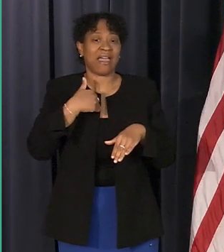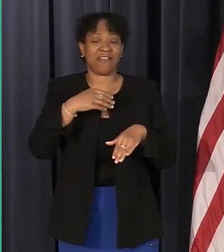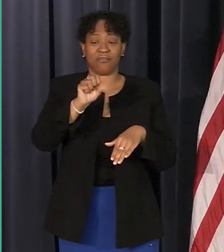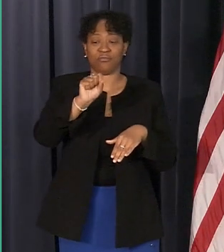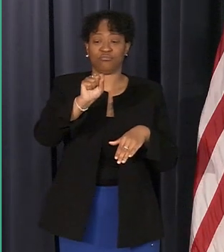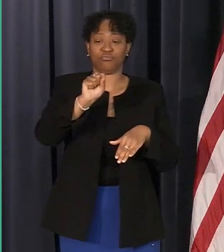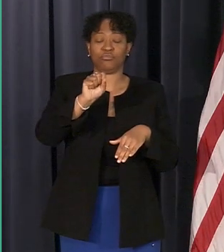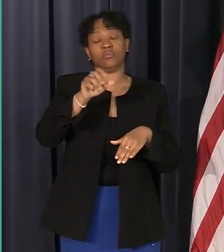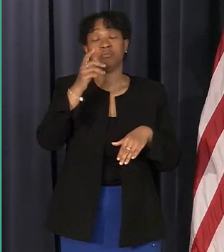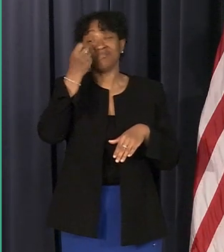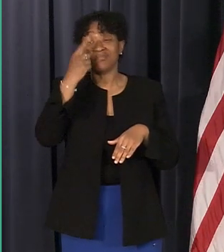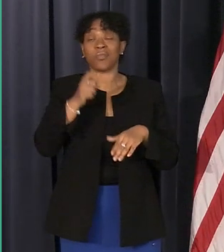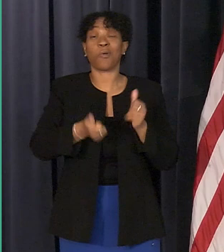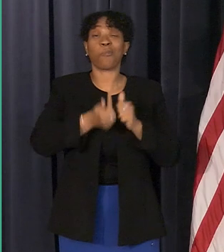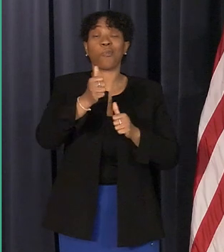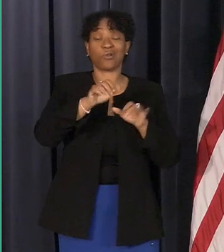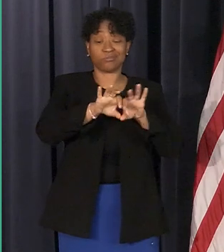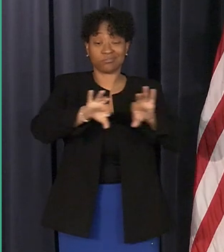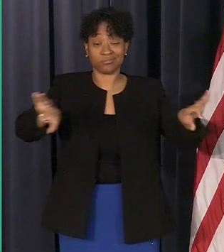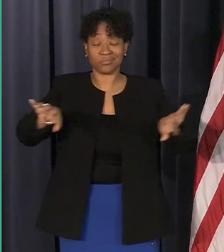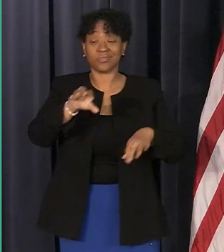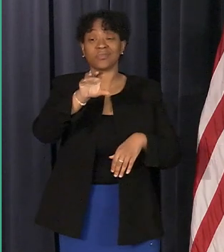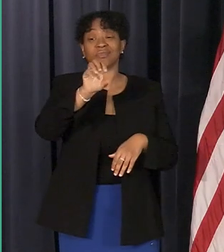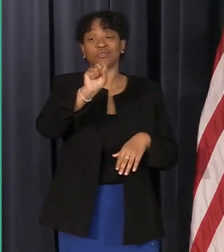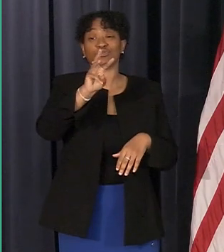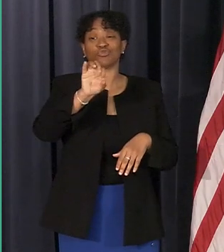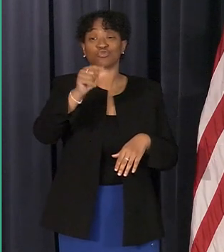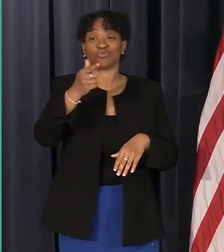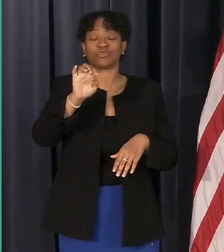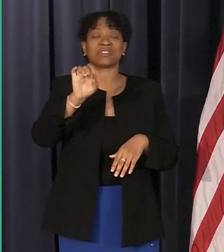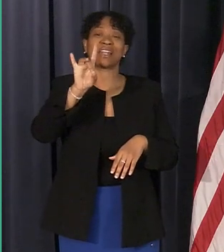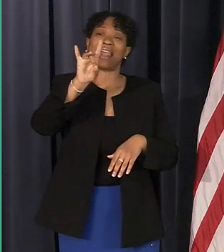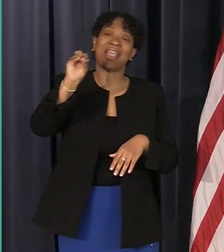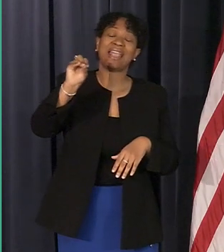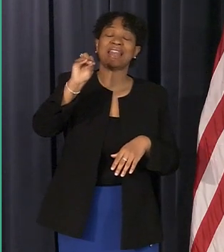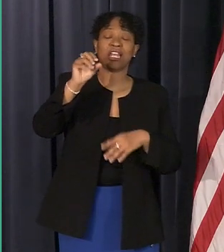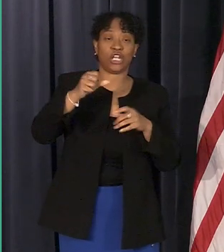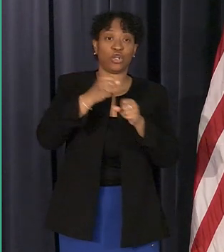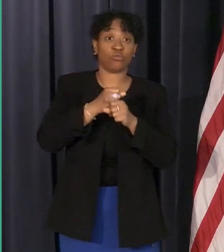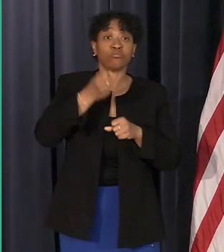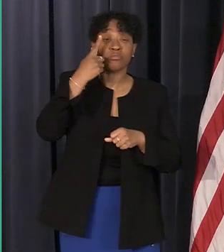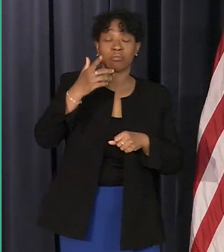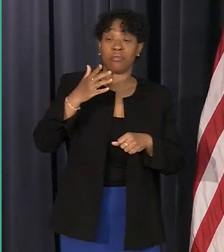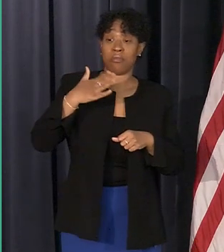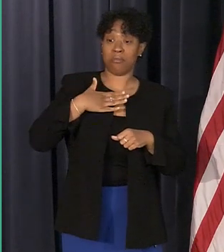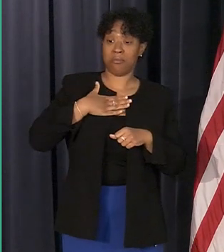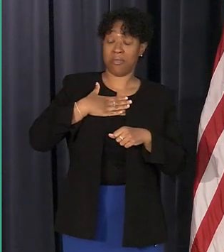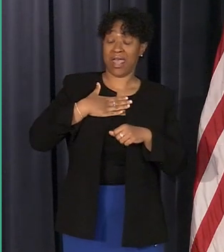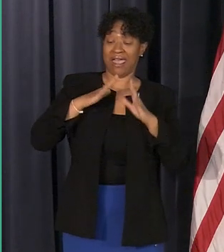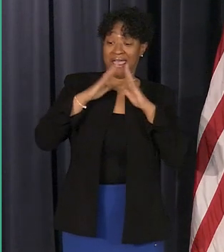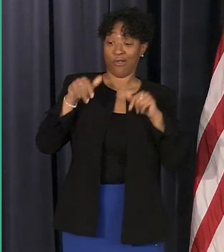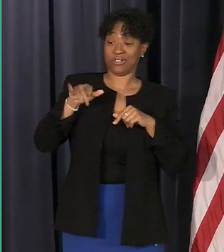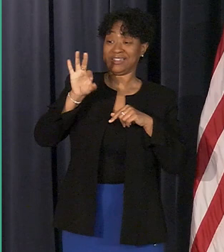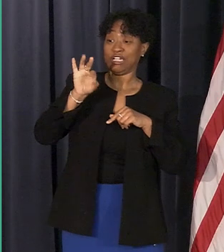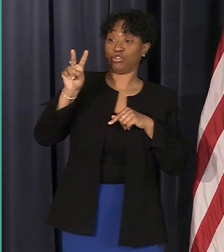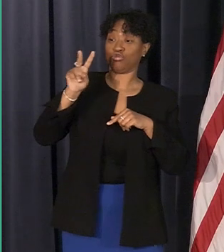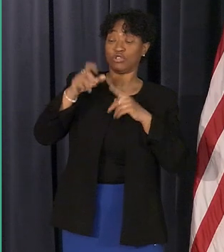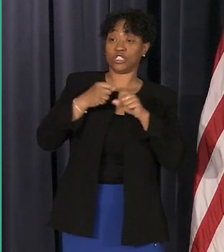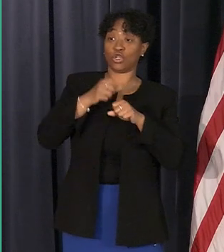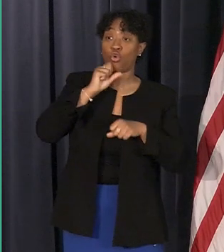80 years old i've lived in my house for 32 years the house is 92 years old